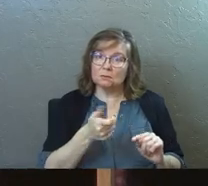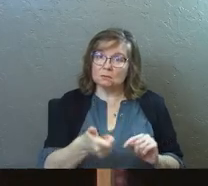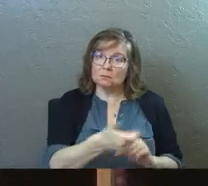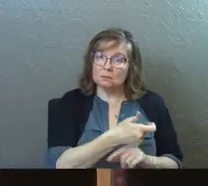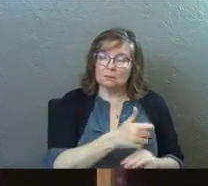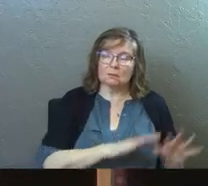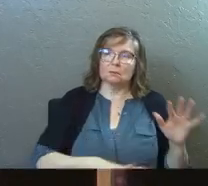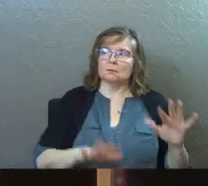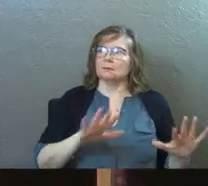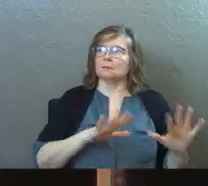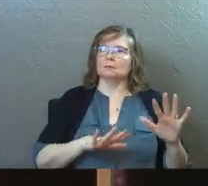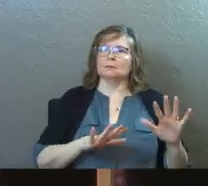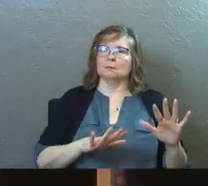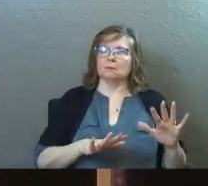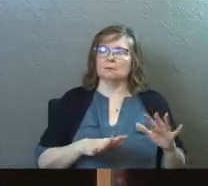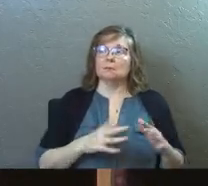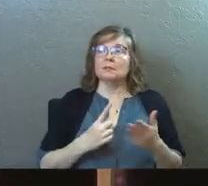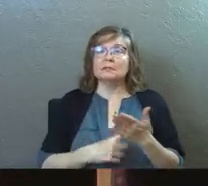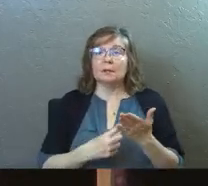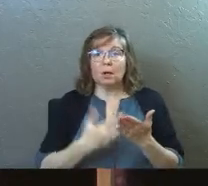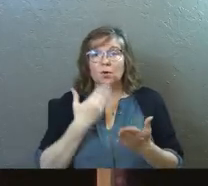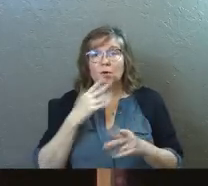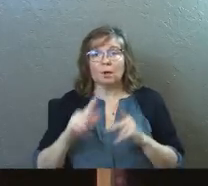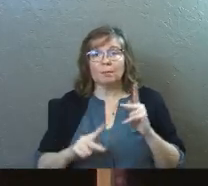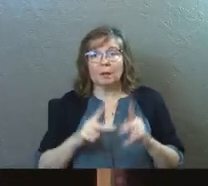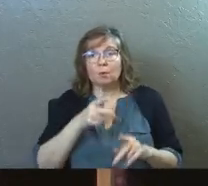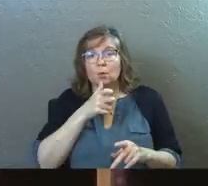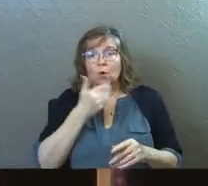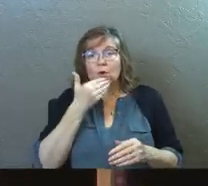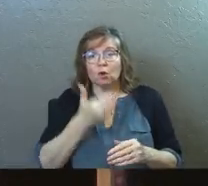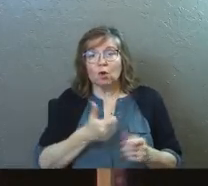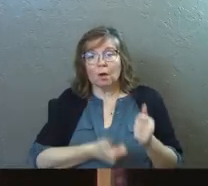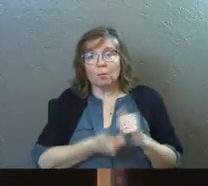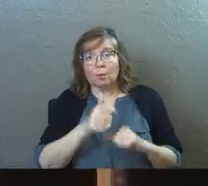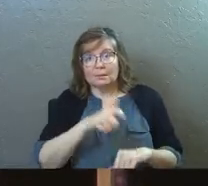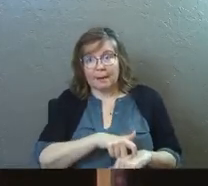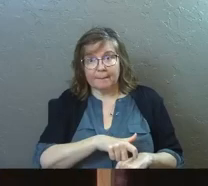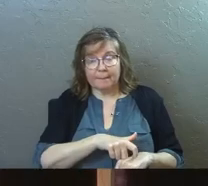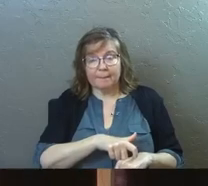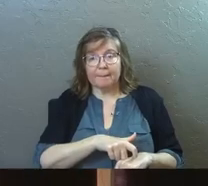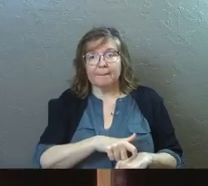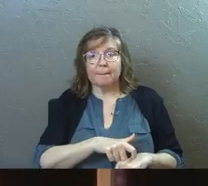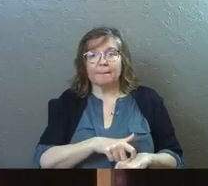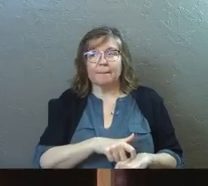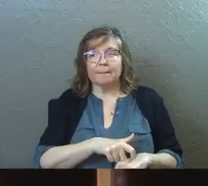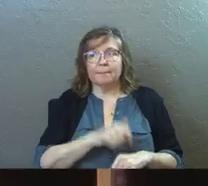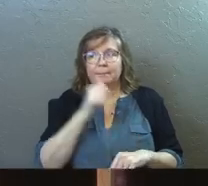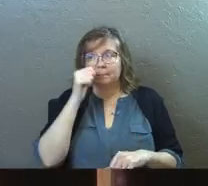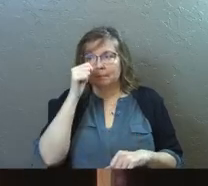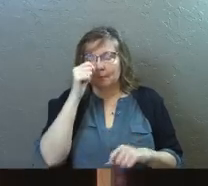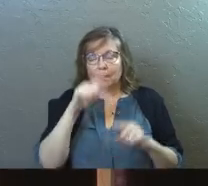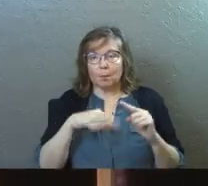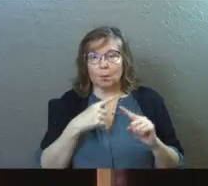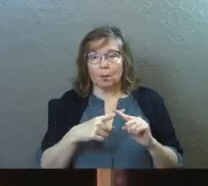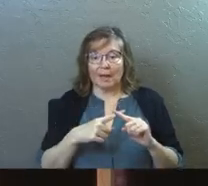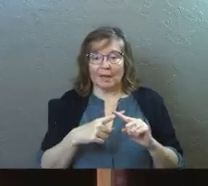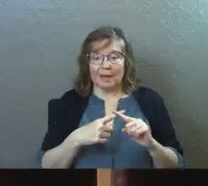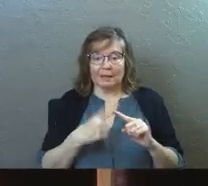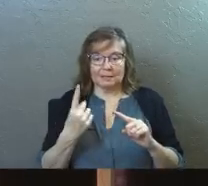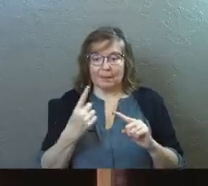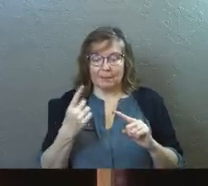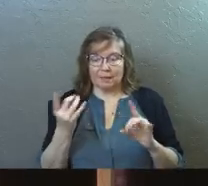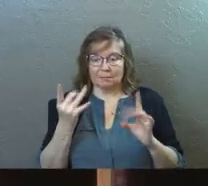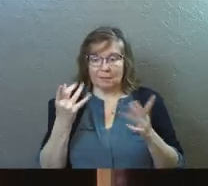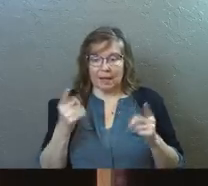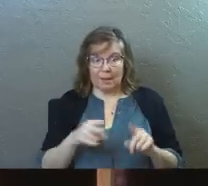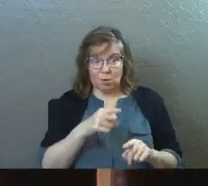Sometimes there are good people who are good most of the time, but when the chips were down and